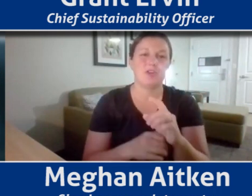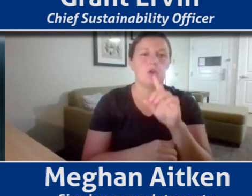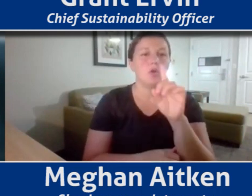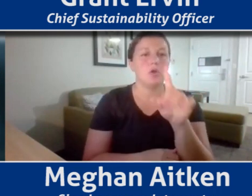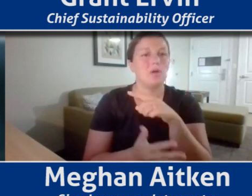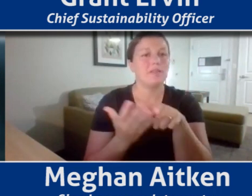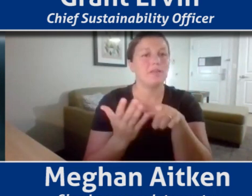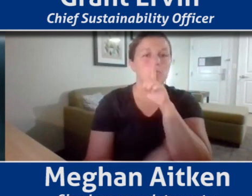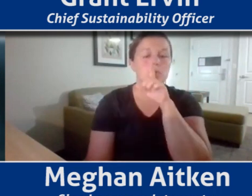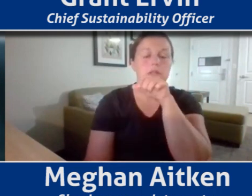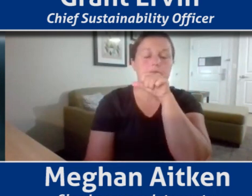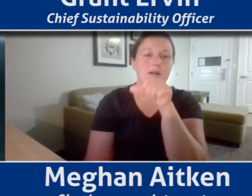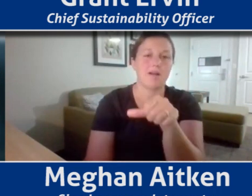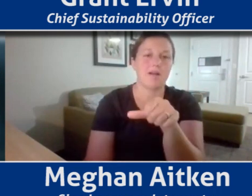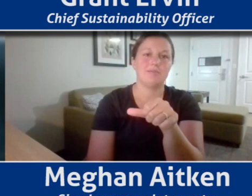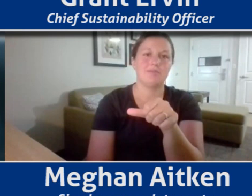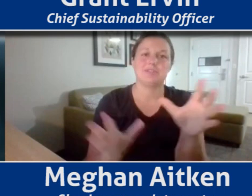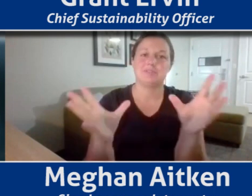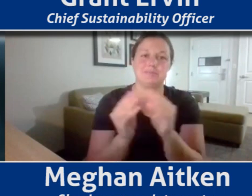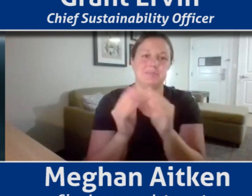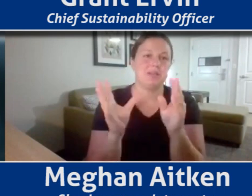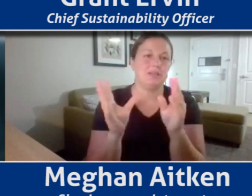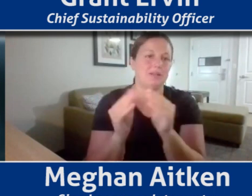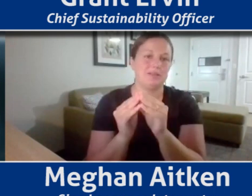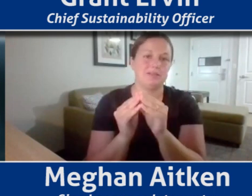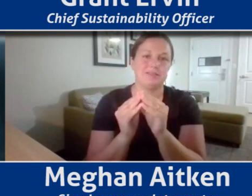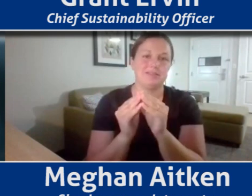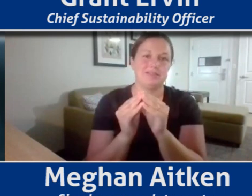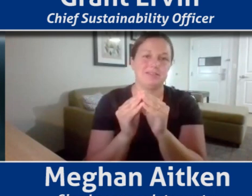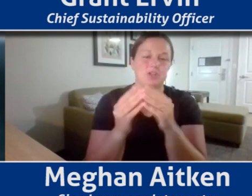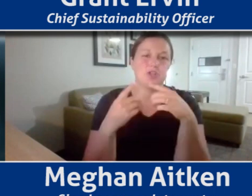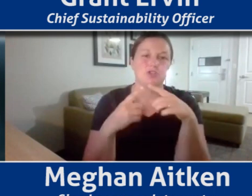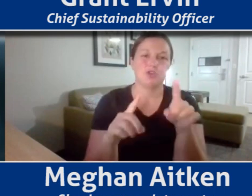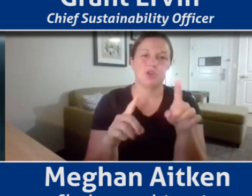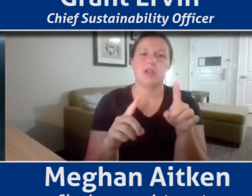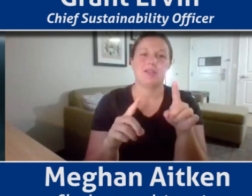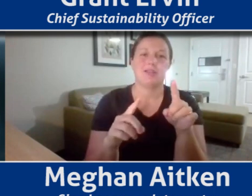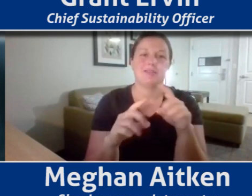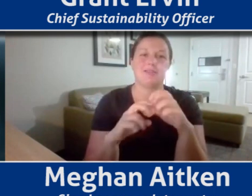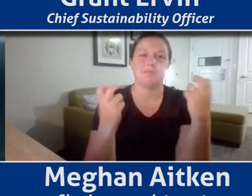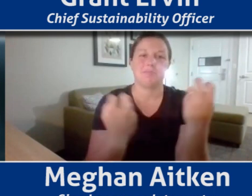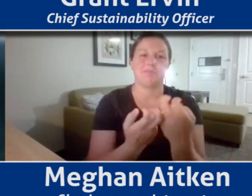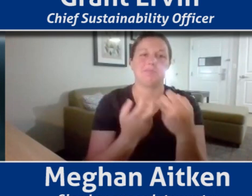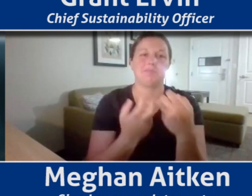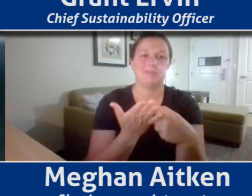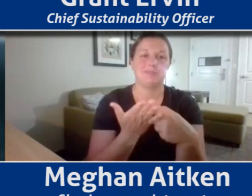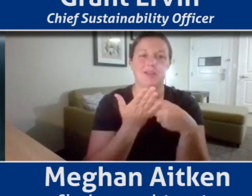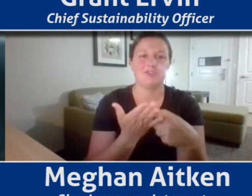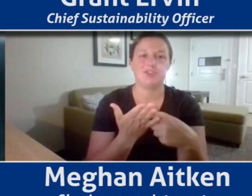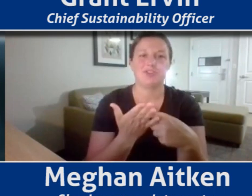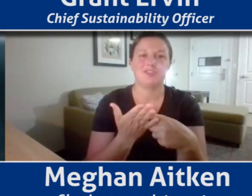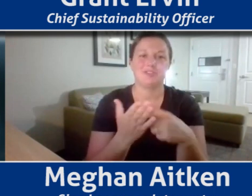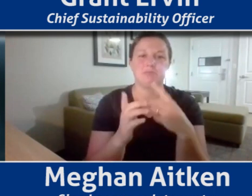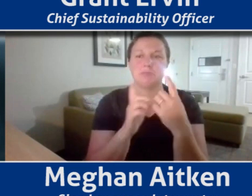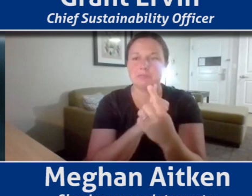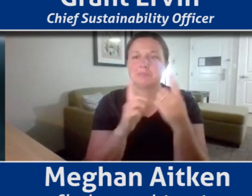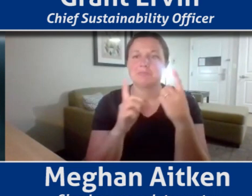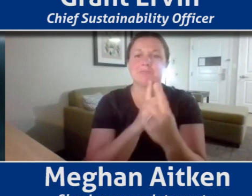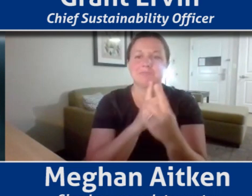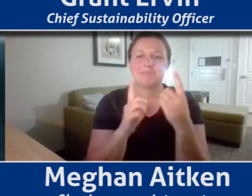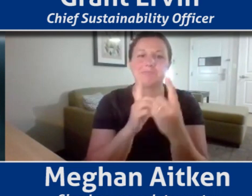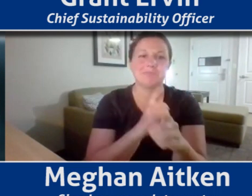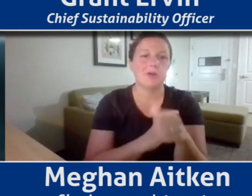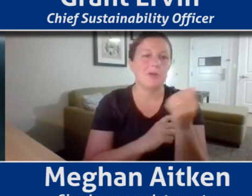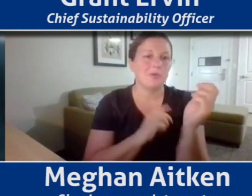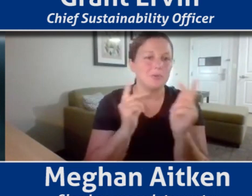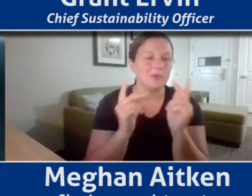were setting up meetings to talk further after the roundtable discussion and establishing those connections